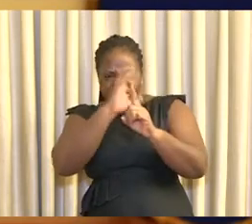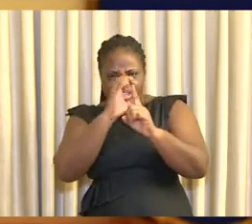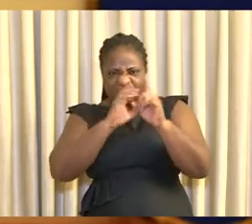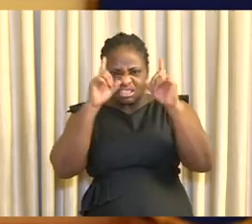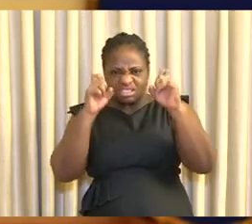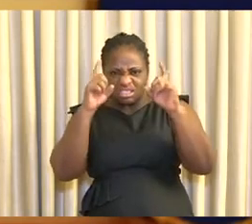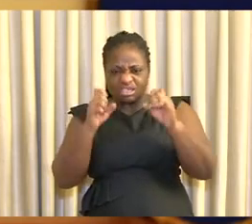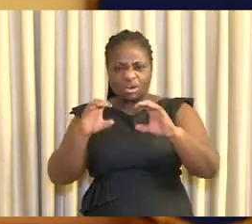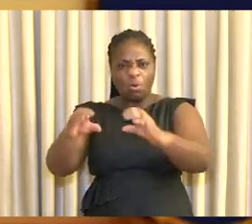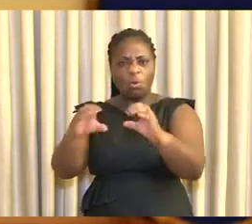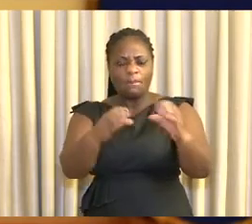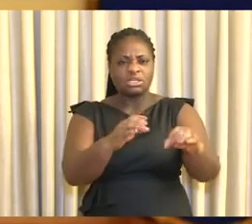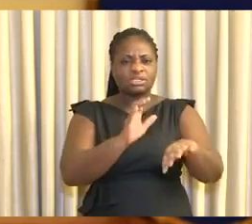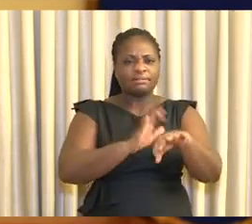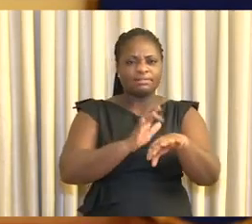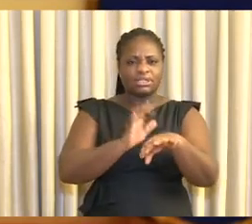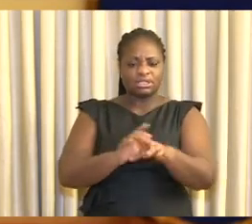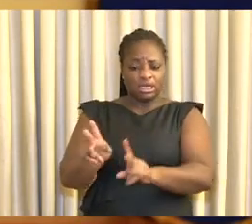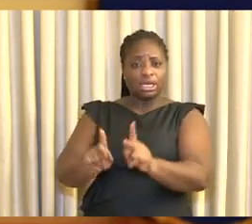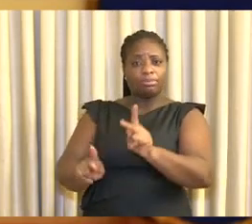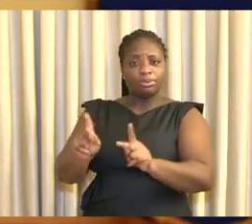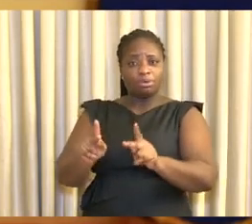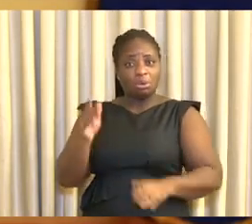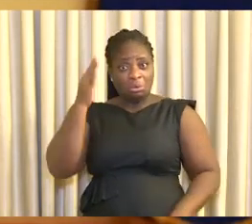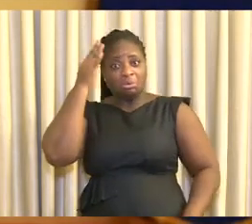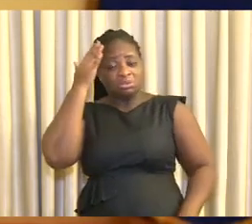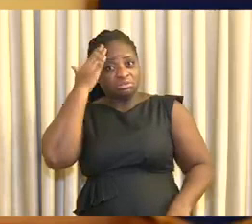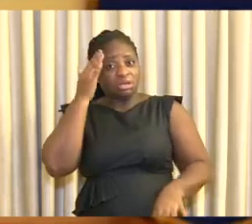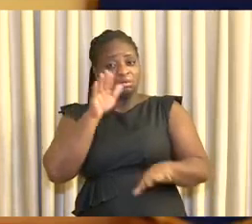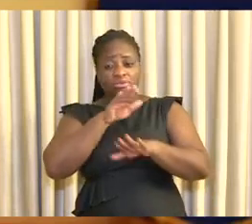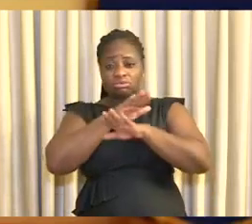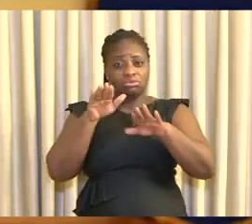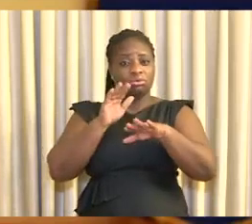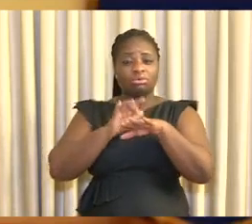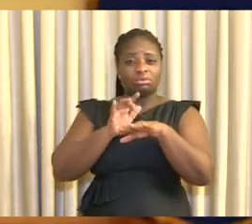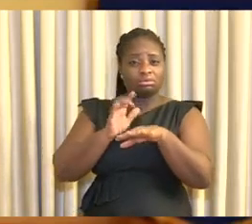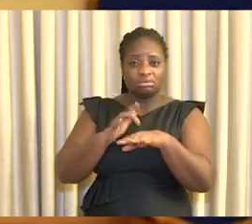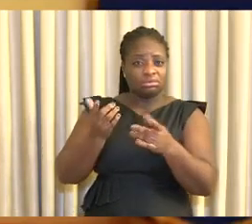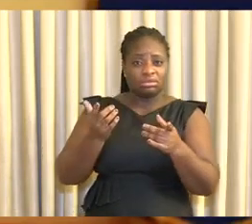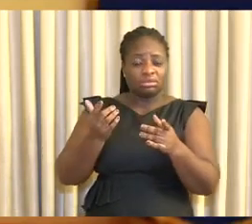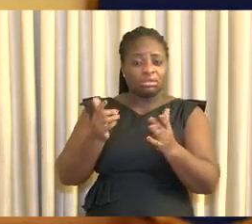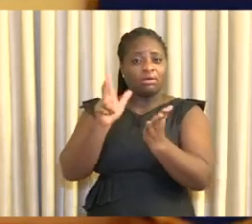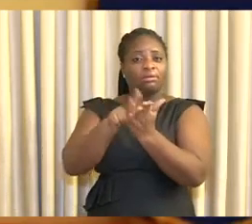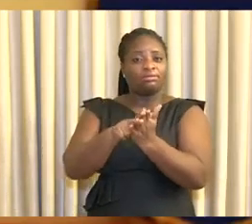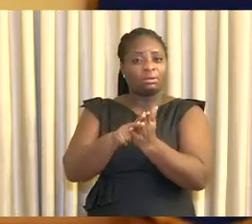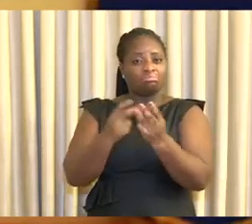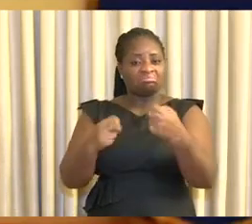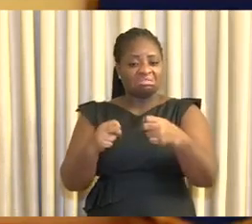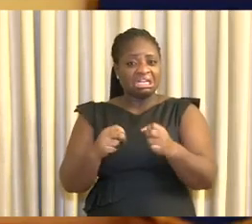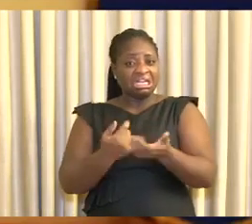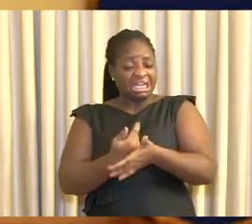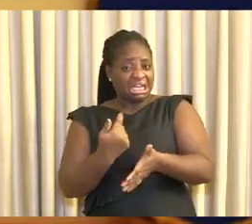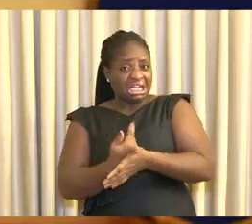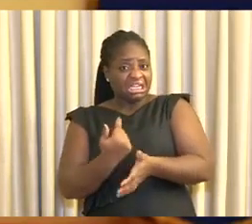of community infections in people with no known contact with confirmed cases. The Ghanaian scientific